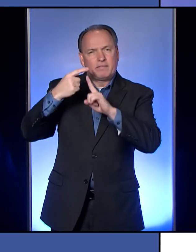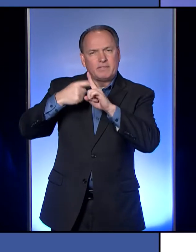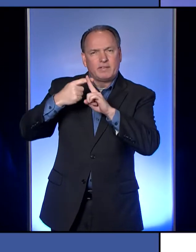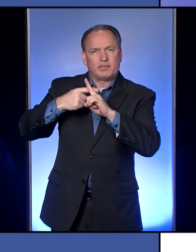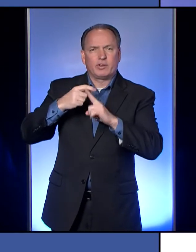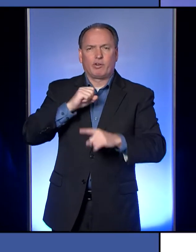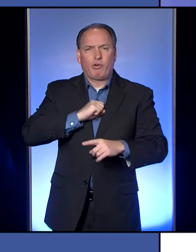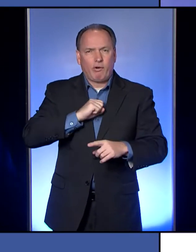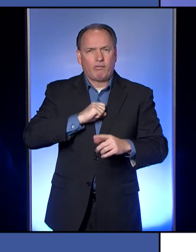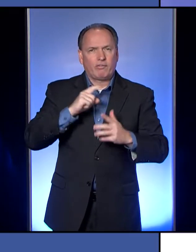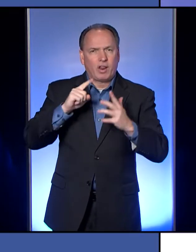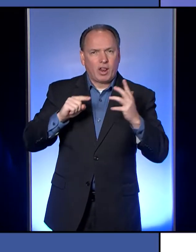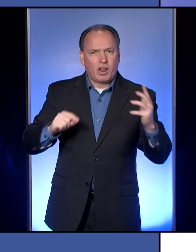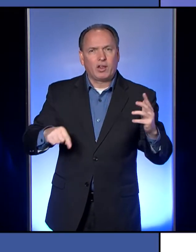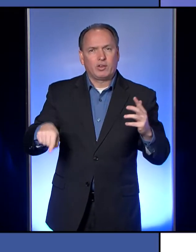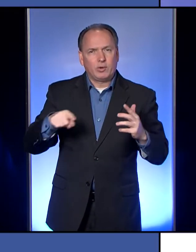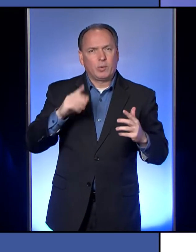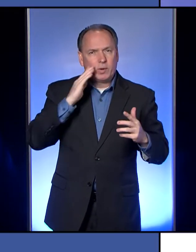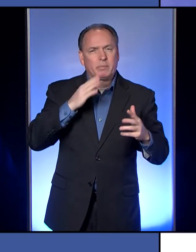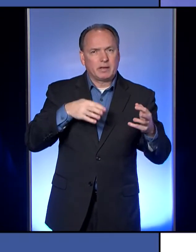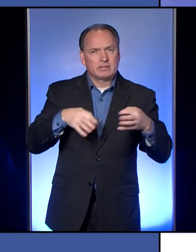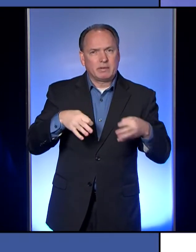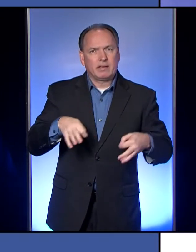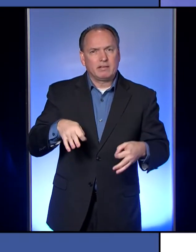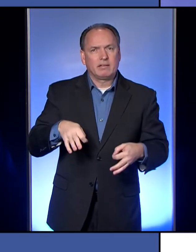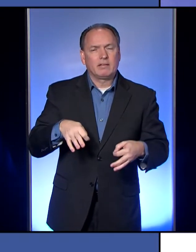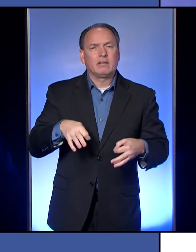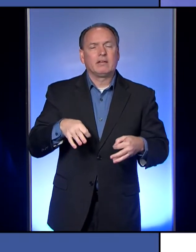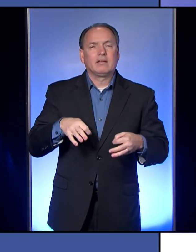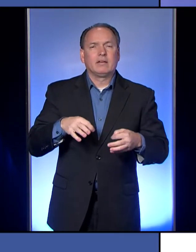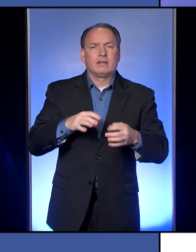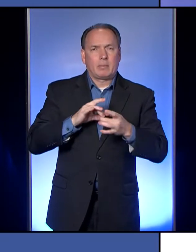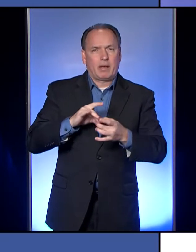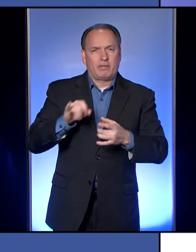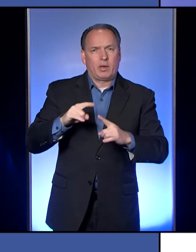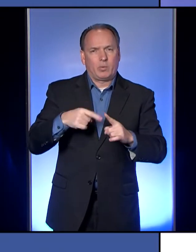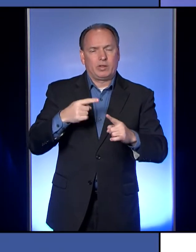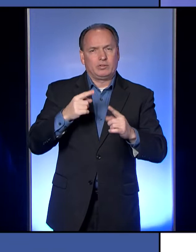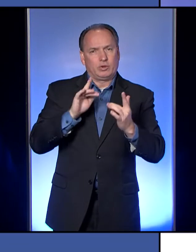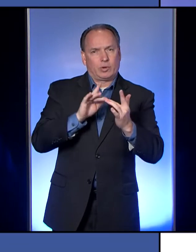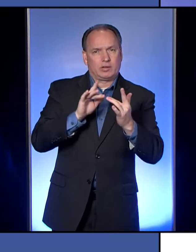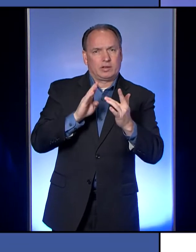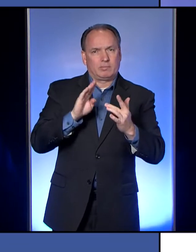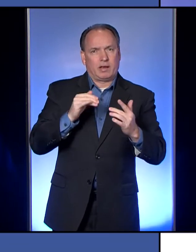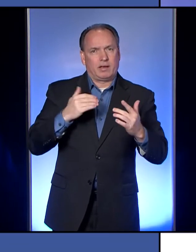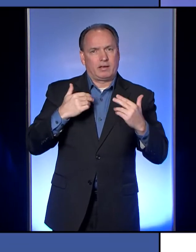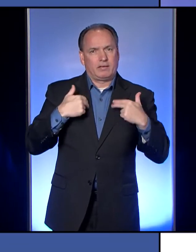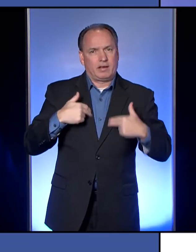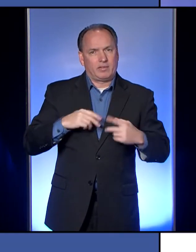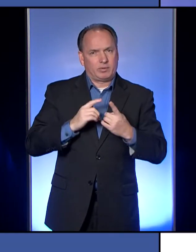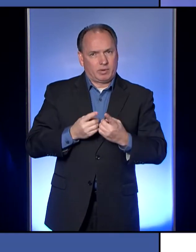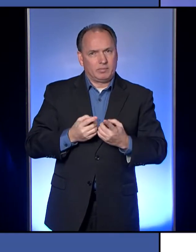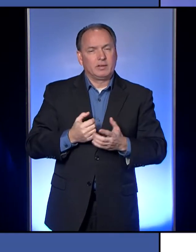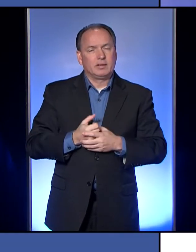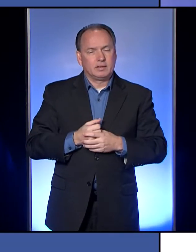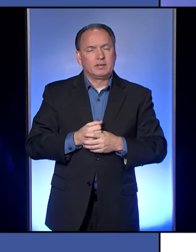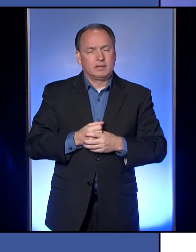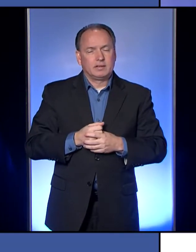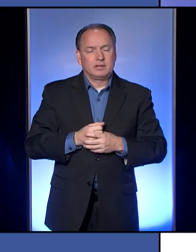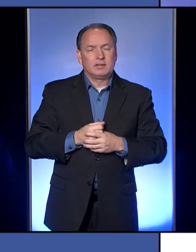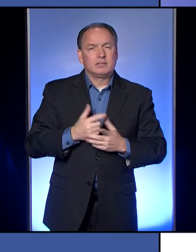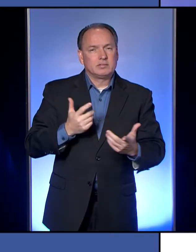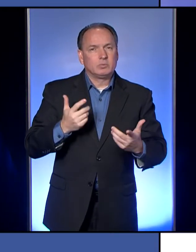the symptoms that you were, you will be explained about when you are shown as positive. So